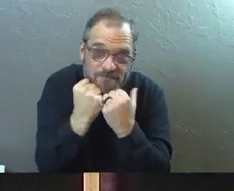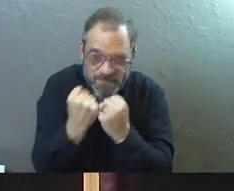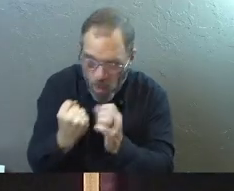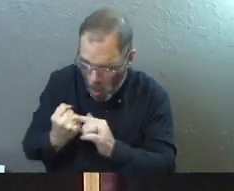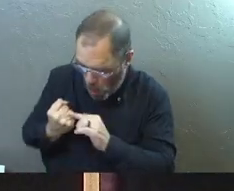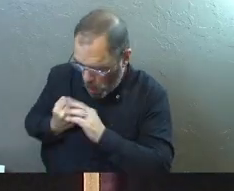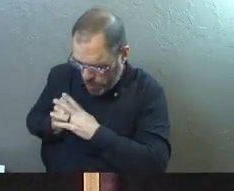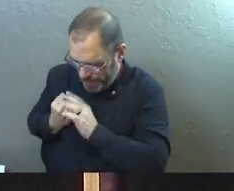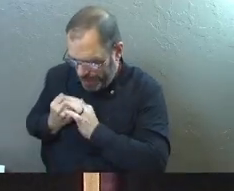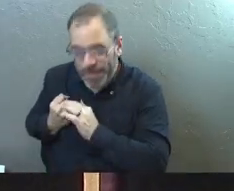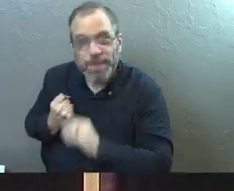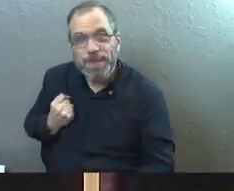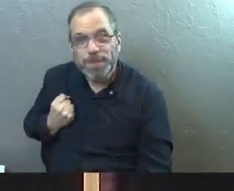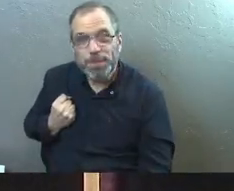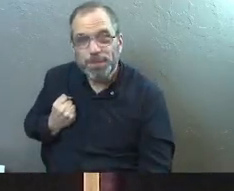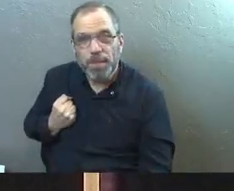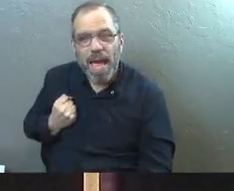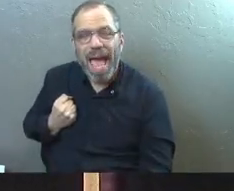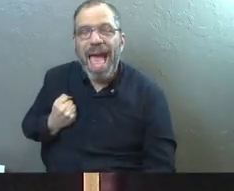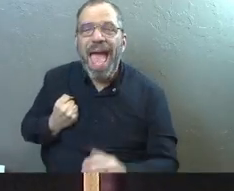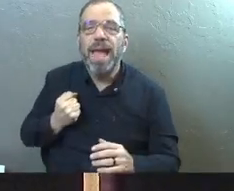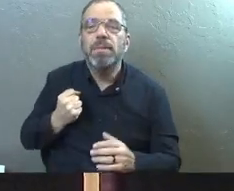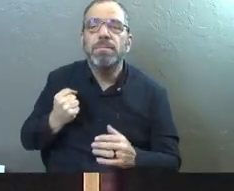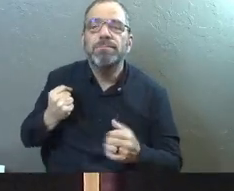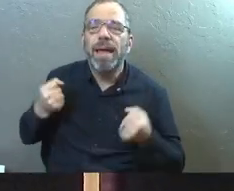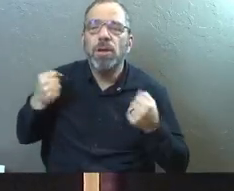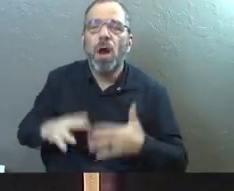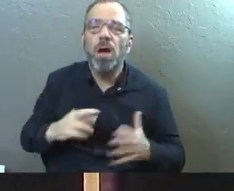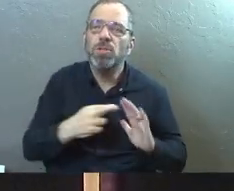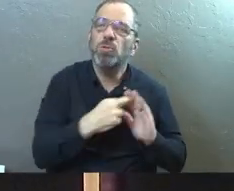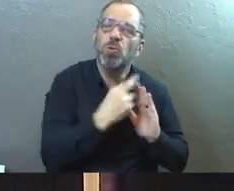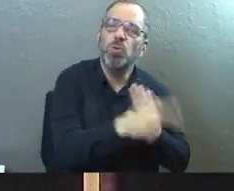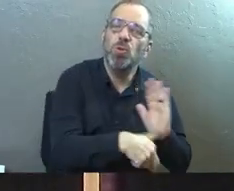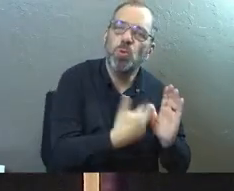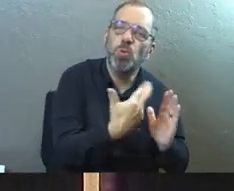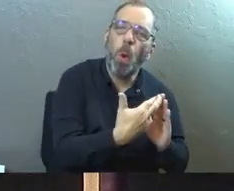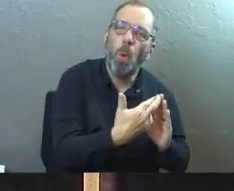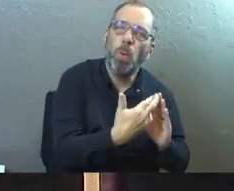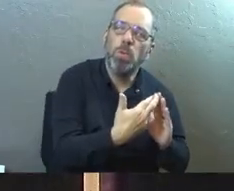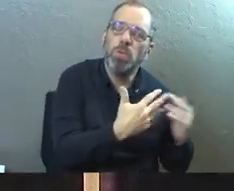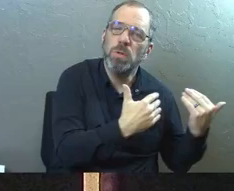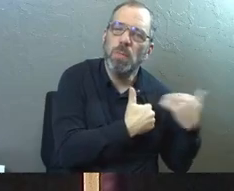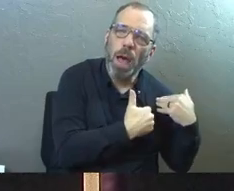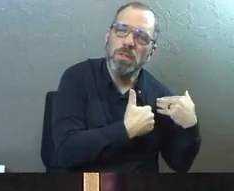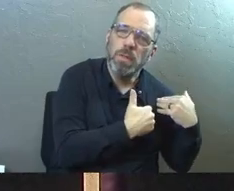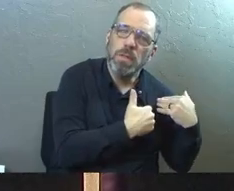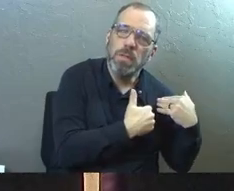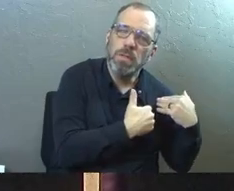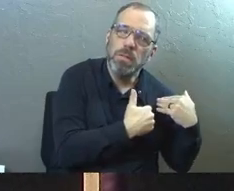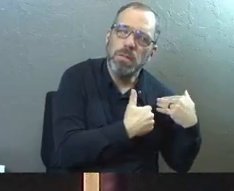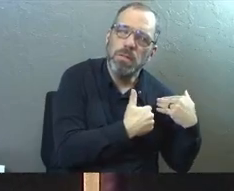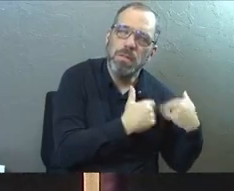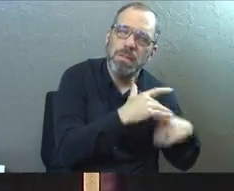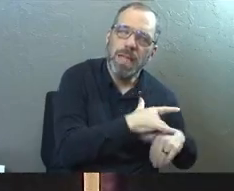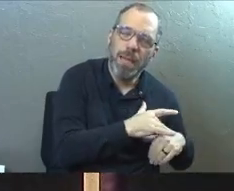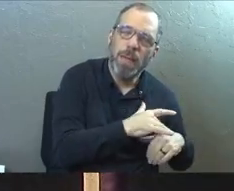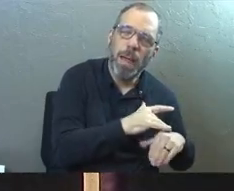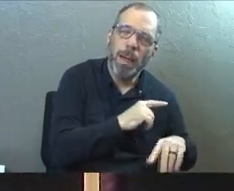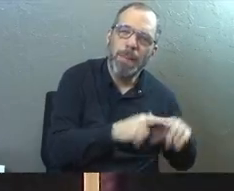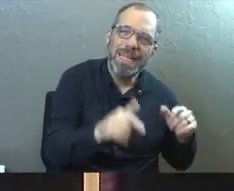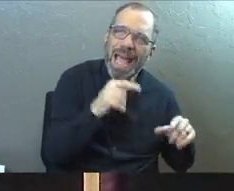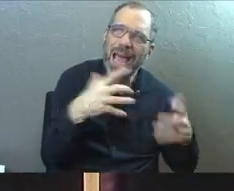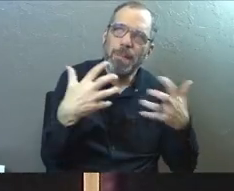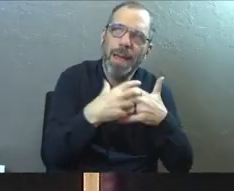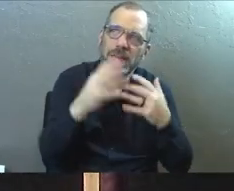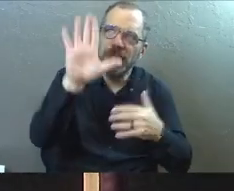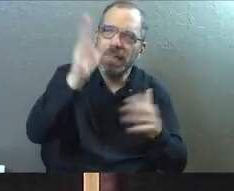And the truth is those can cause us to get our roles mixed up and cause us to move to the side of what God's truth and plan is actually for all